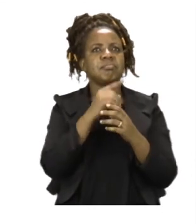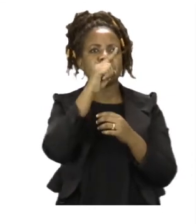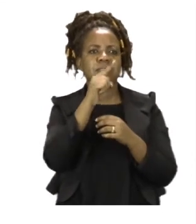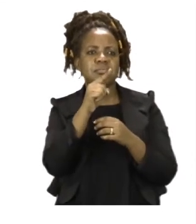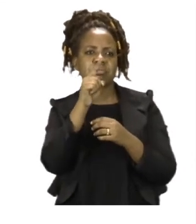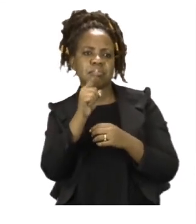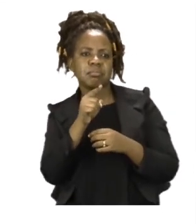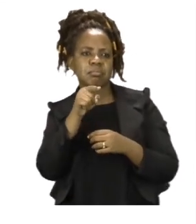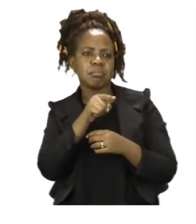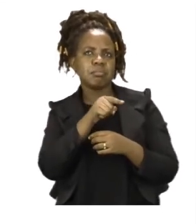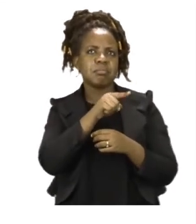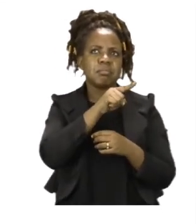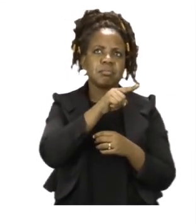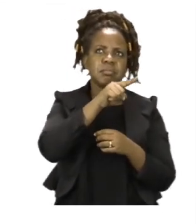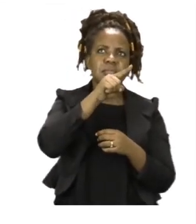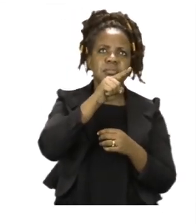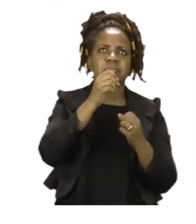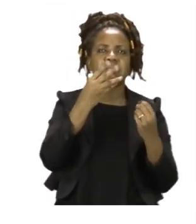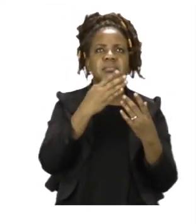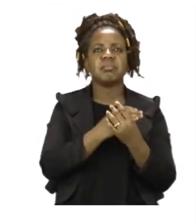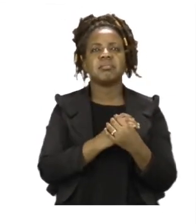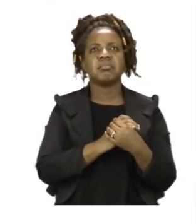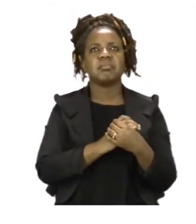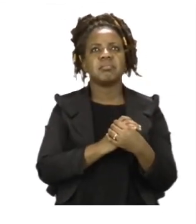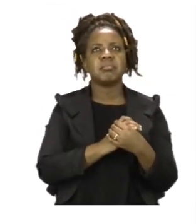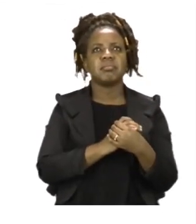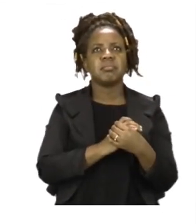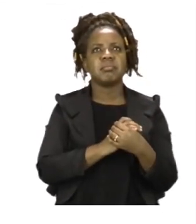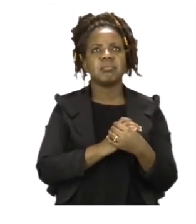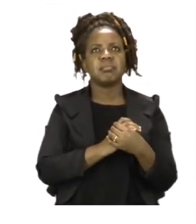together. I'd like you to please look at the